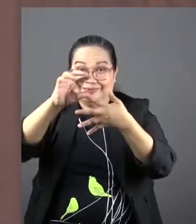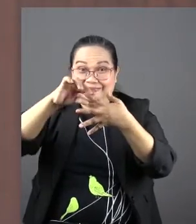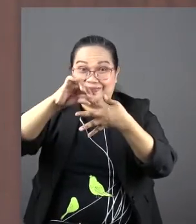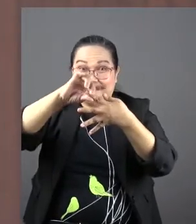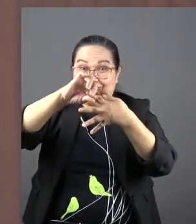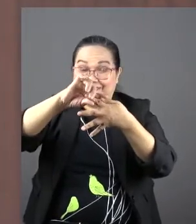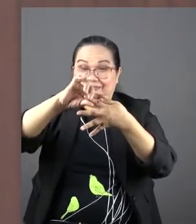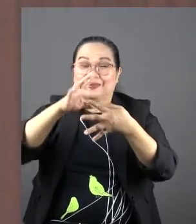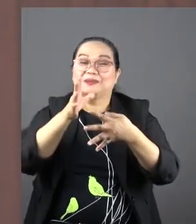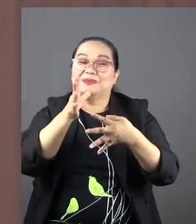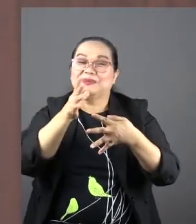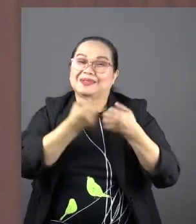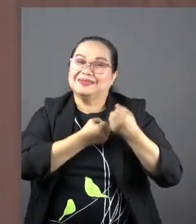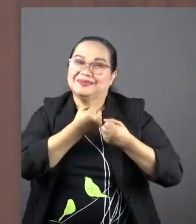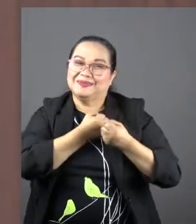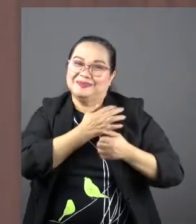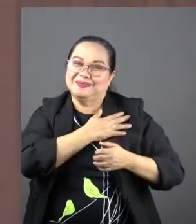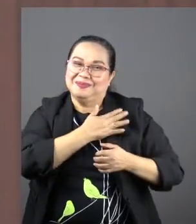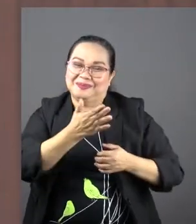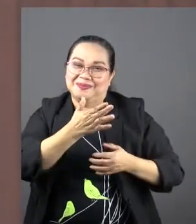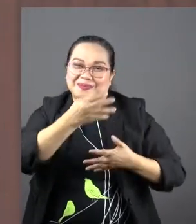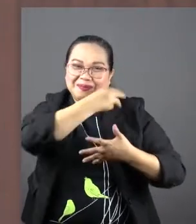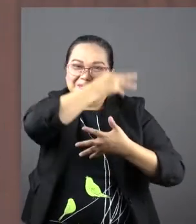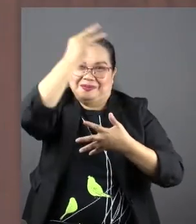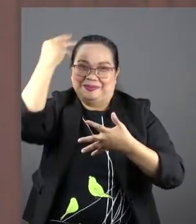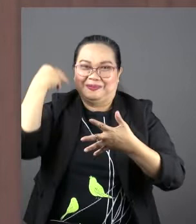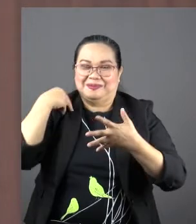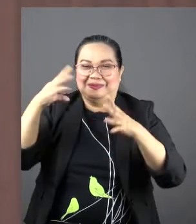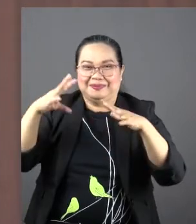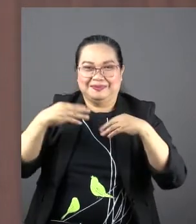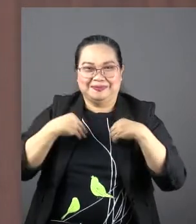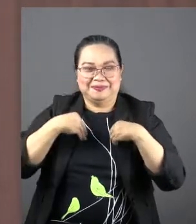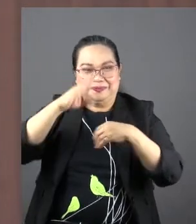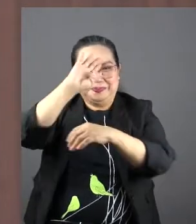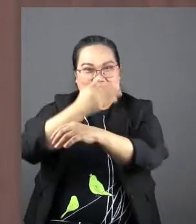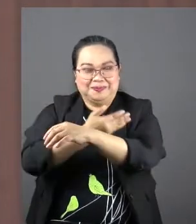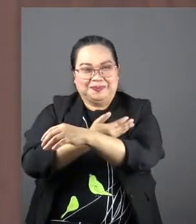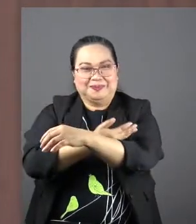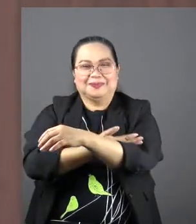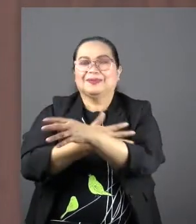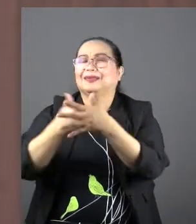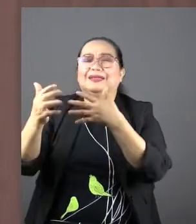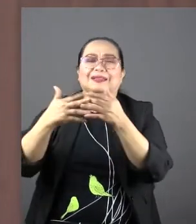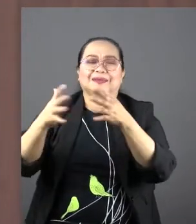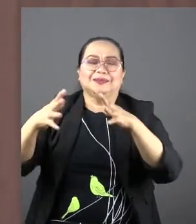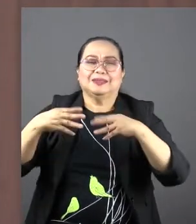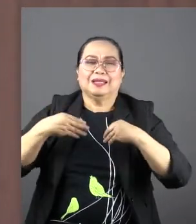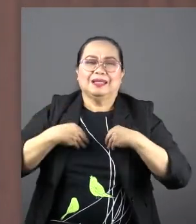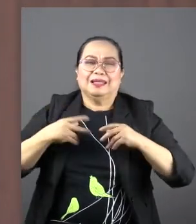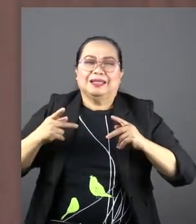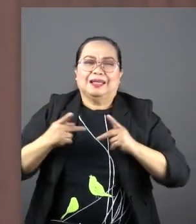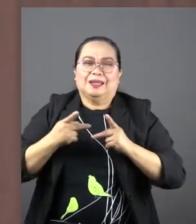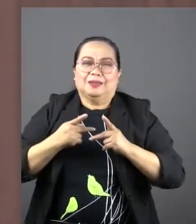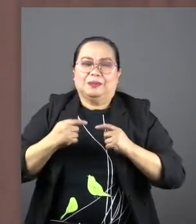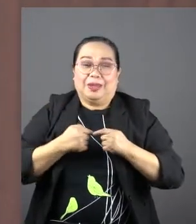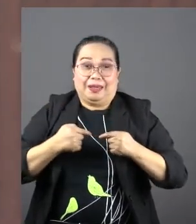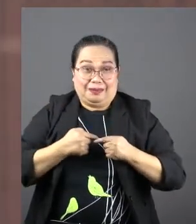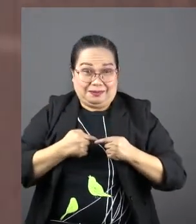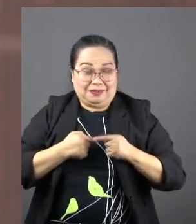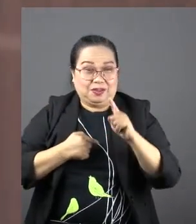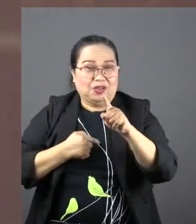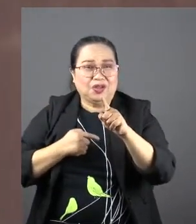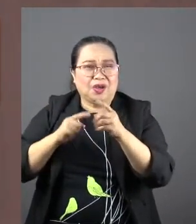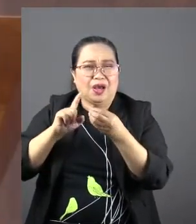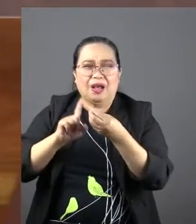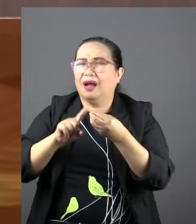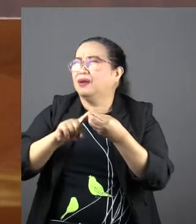sacrificial commitment. Mary accepted her son unconditionally despite knowing the pain it would cause her. What are